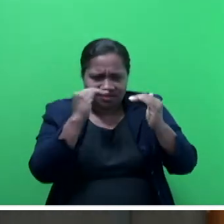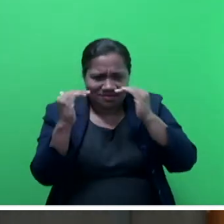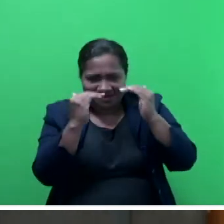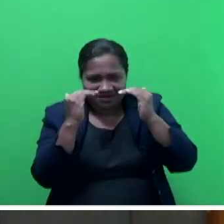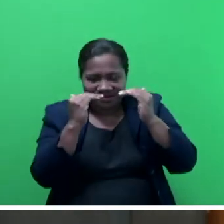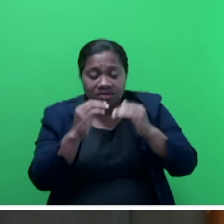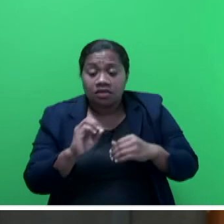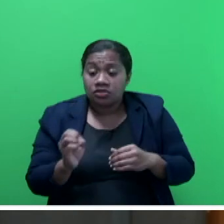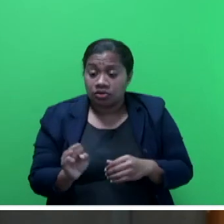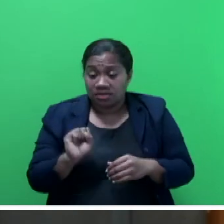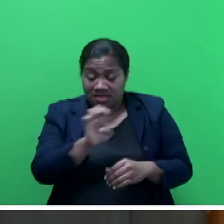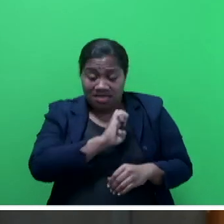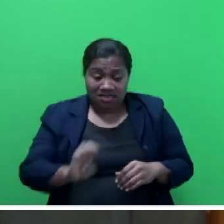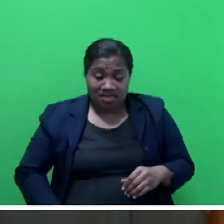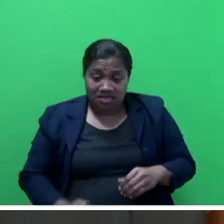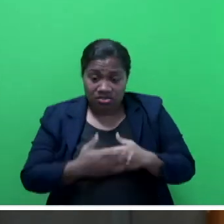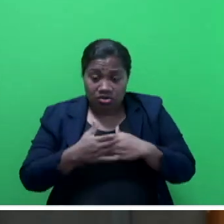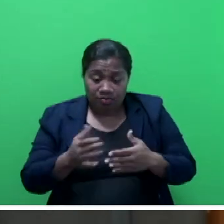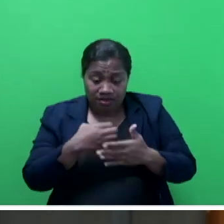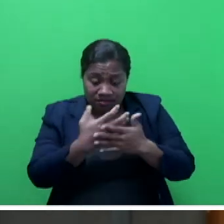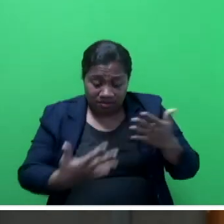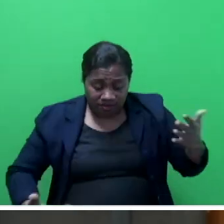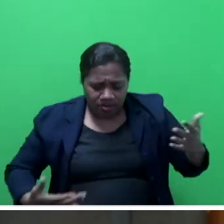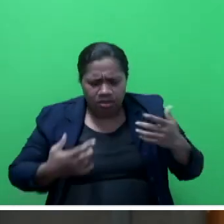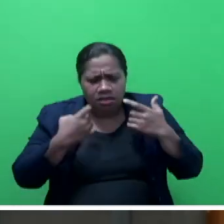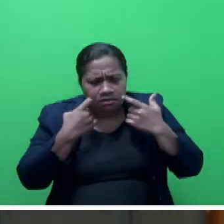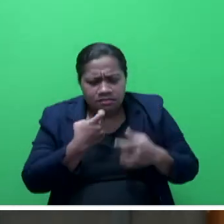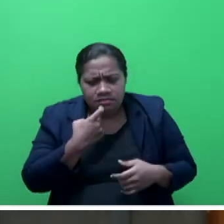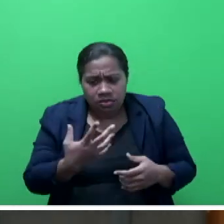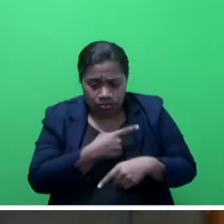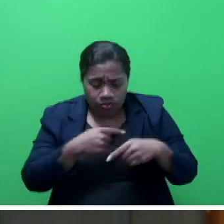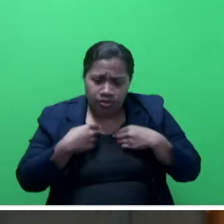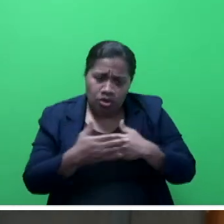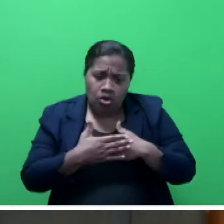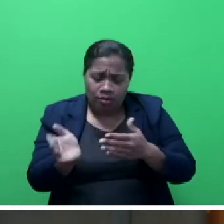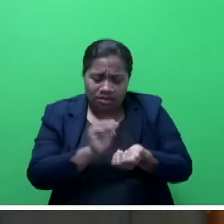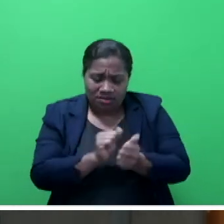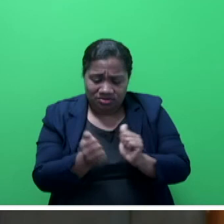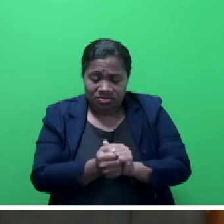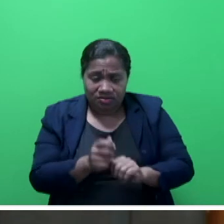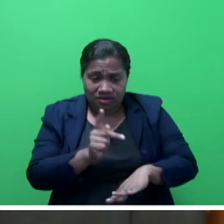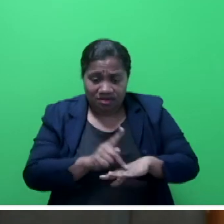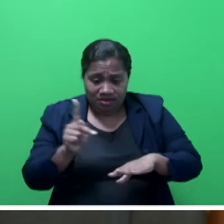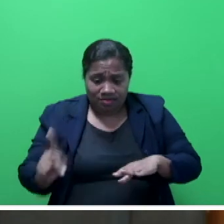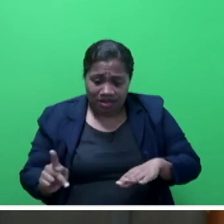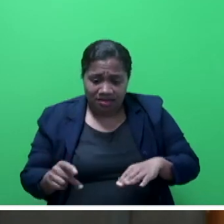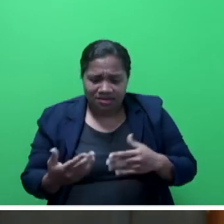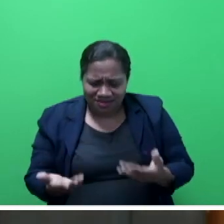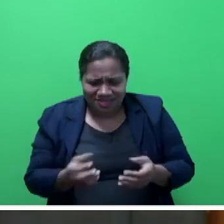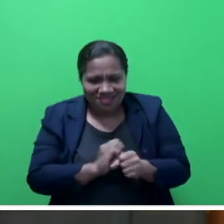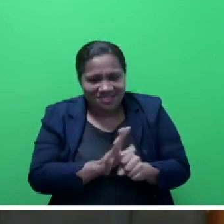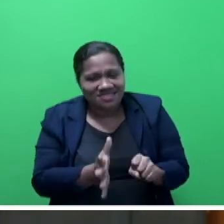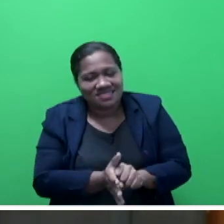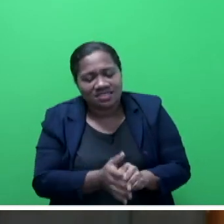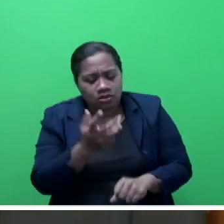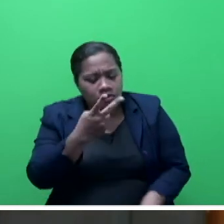opening statement, indicated that we are opening this session of parliament during a global crisis of COVID-19. Since then,